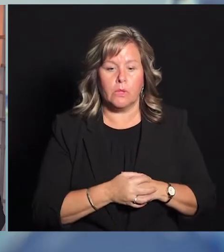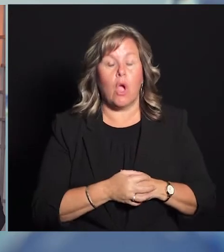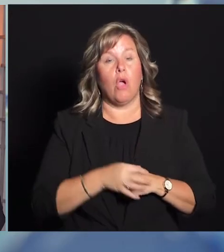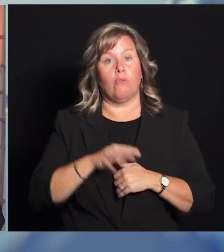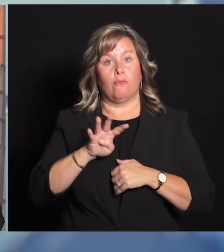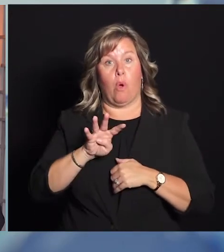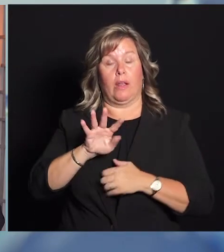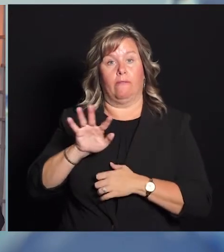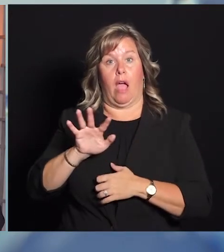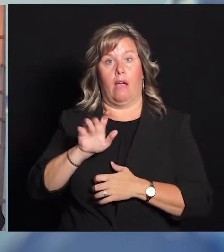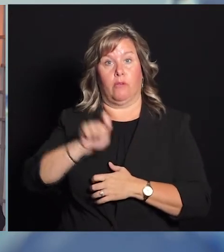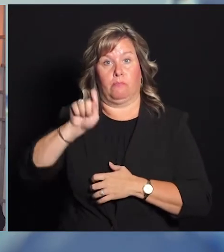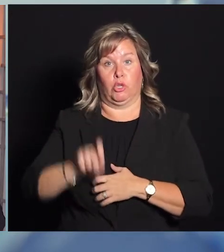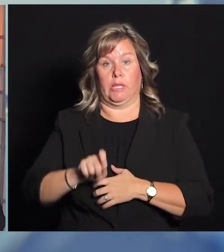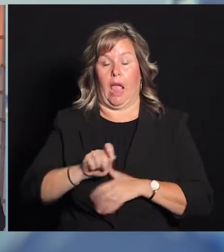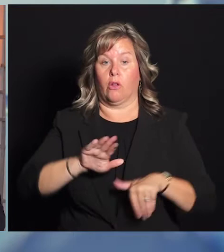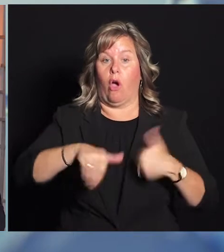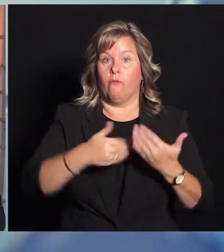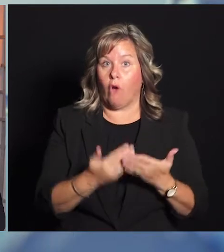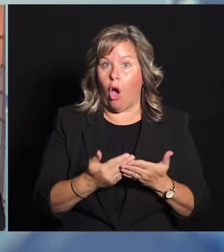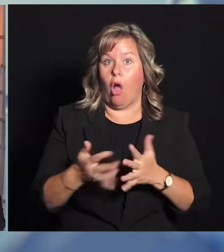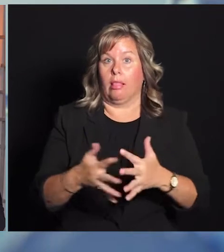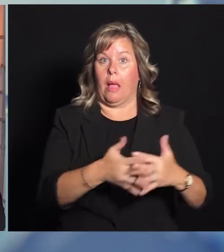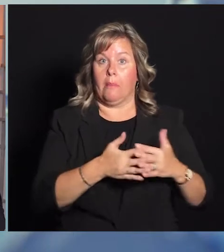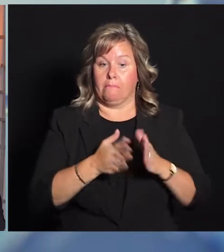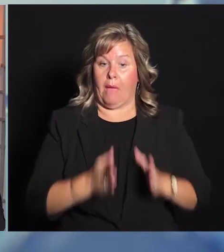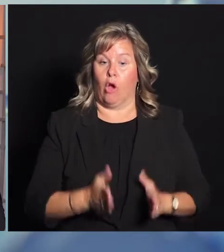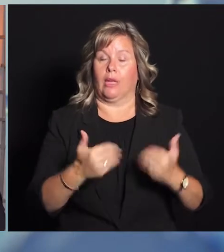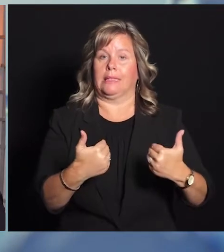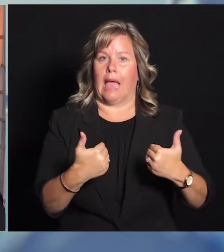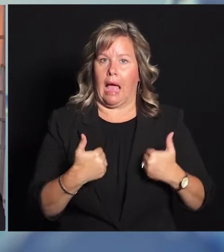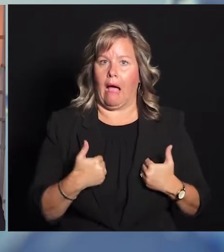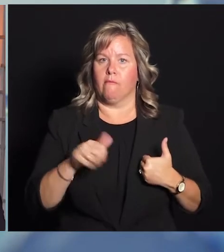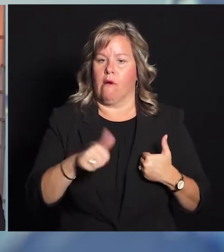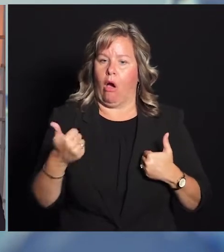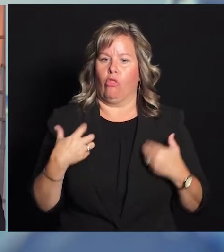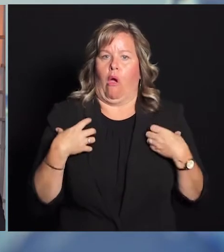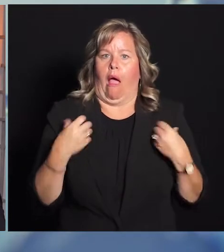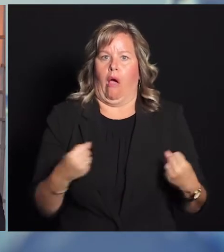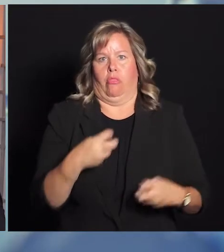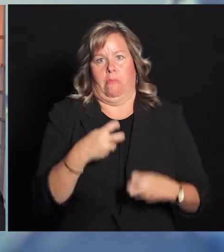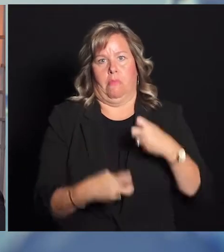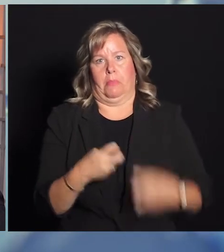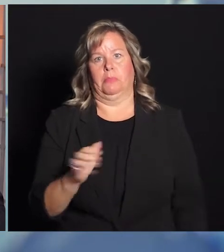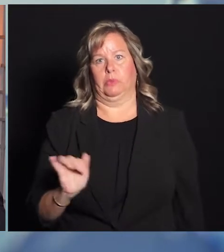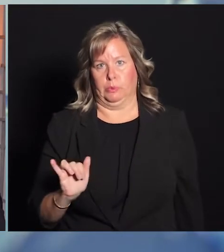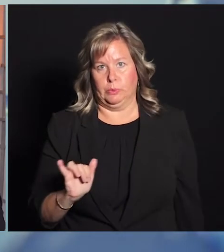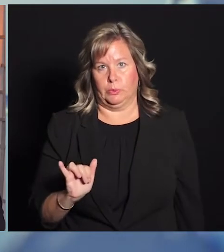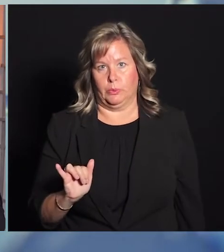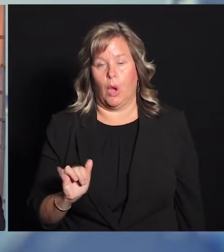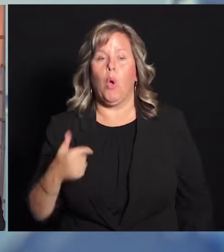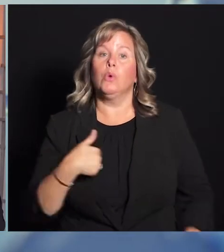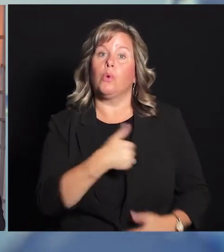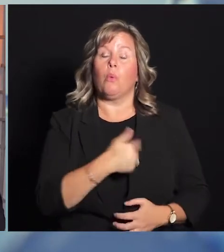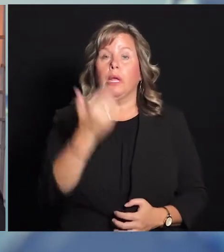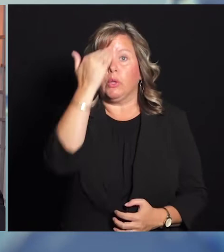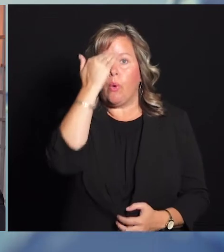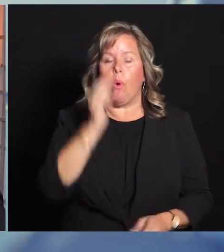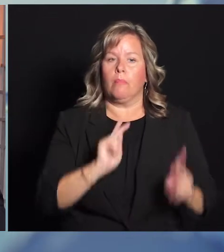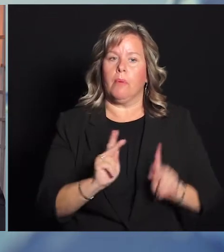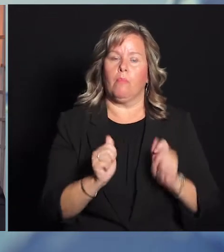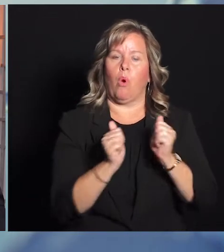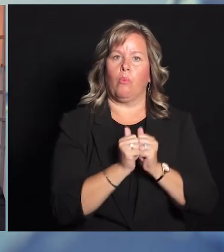45% of all Americans do have pre-existing conditions. And we've known from the beginning